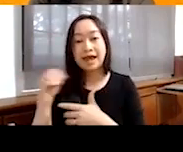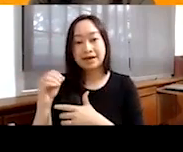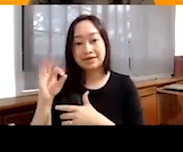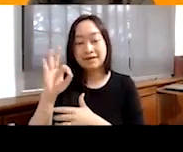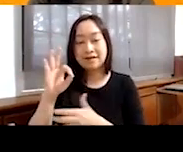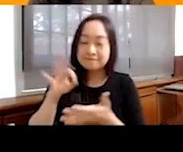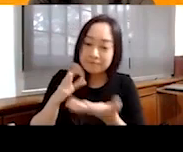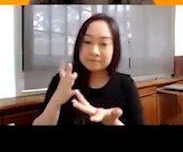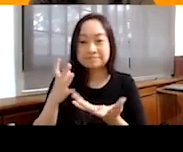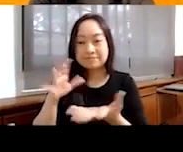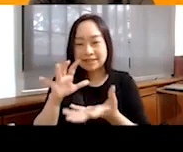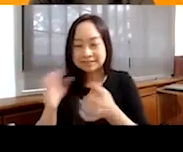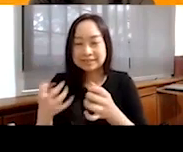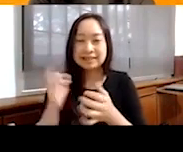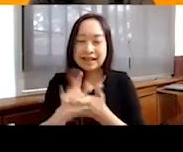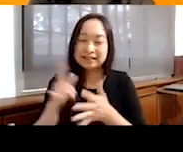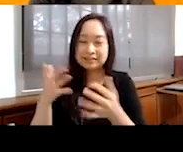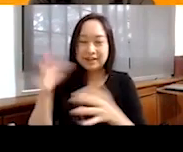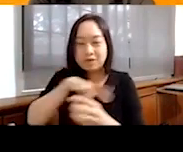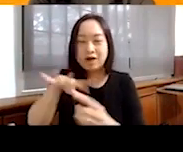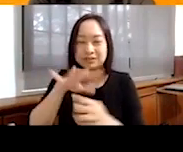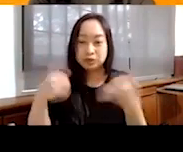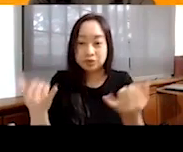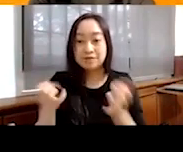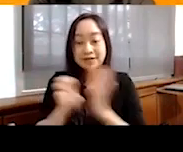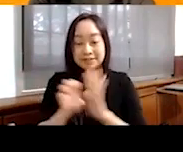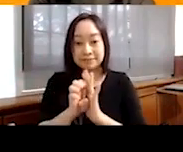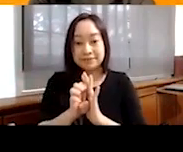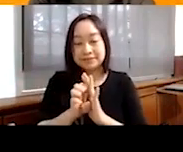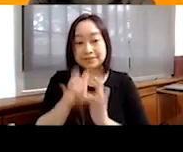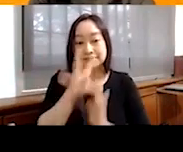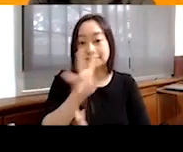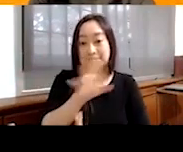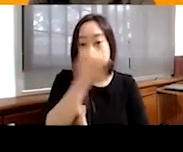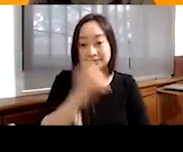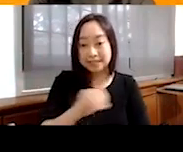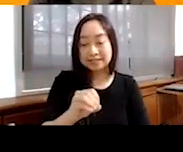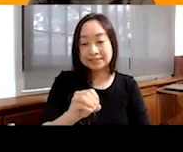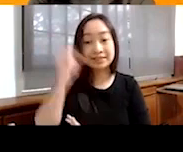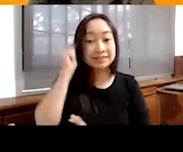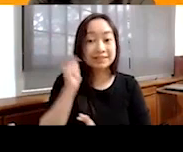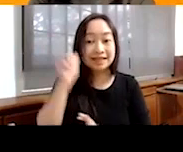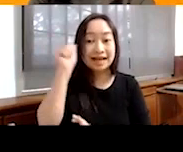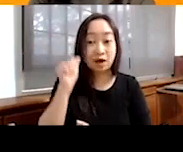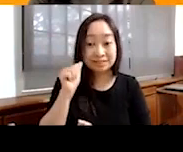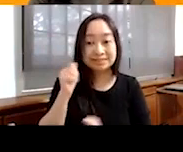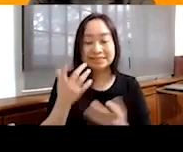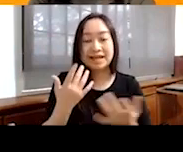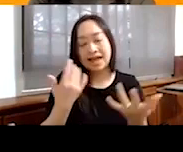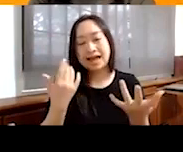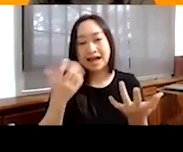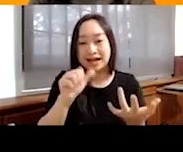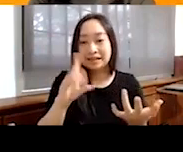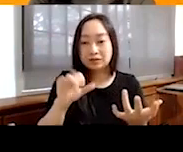that worsens such issues. For example, 77% adolescents reported having experienced